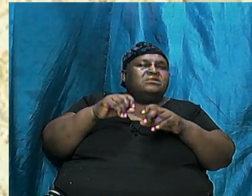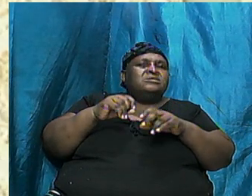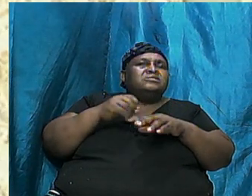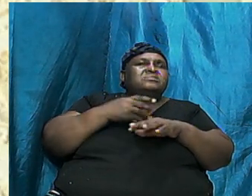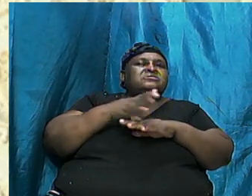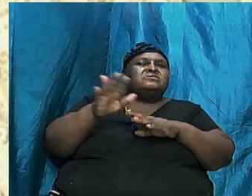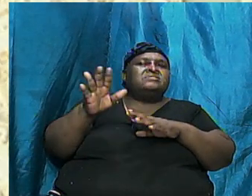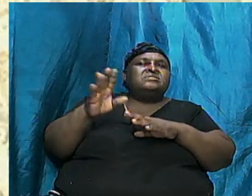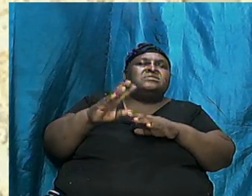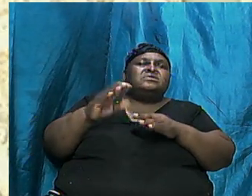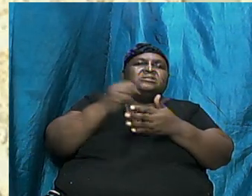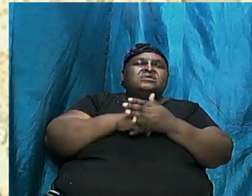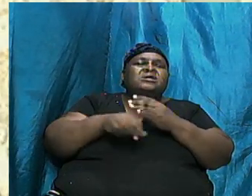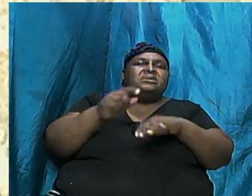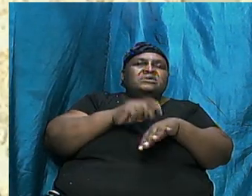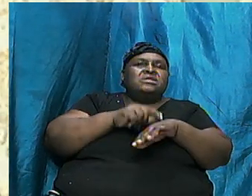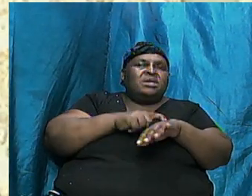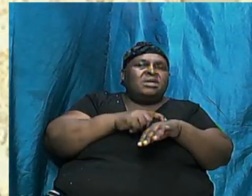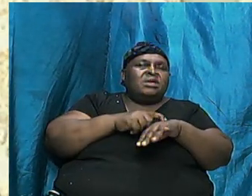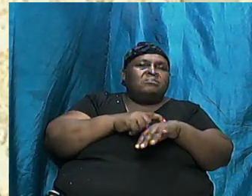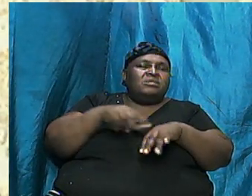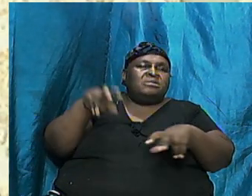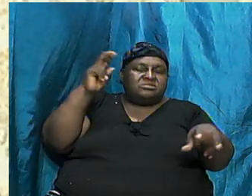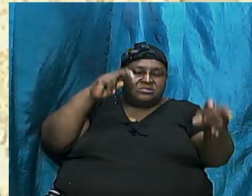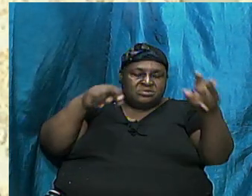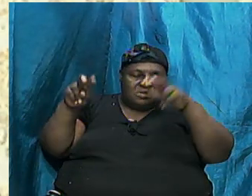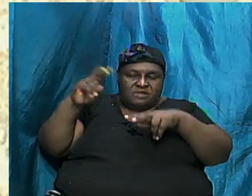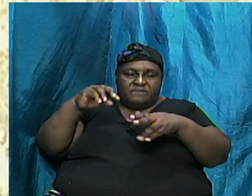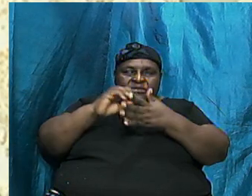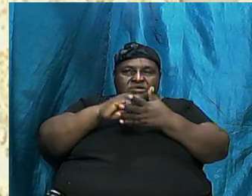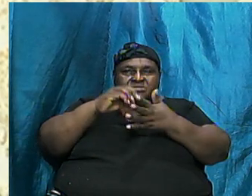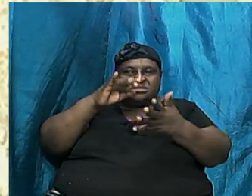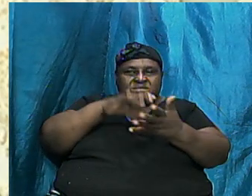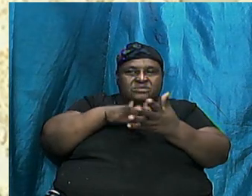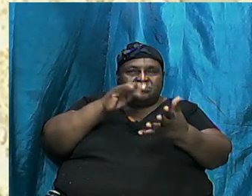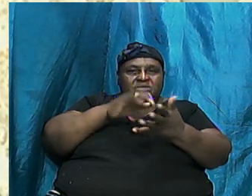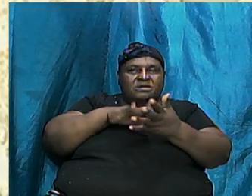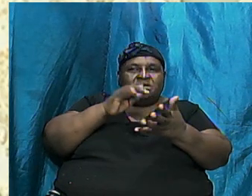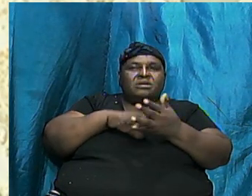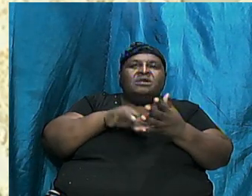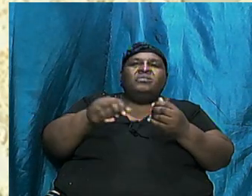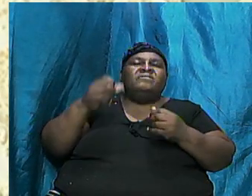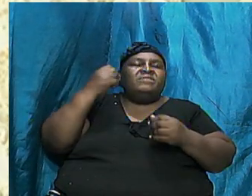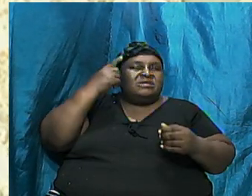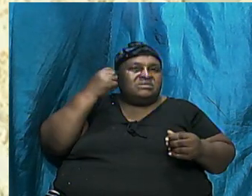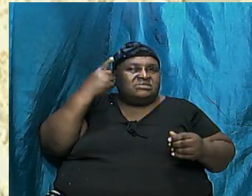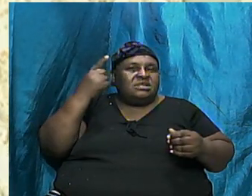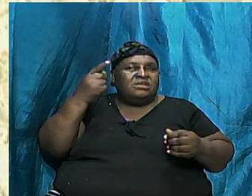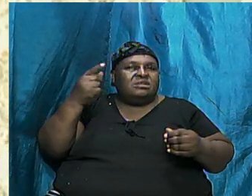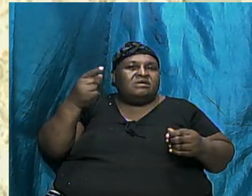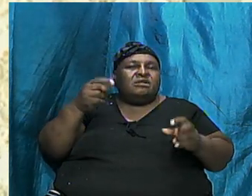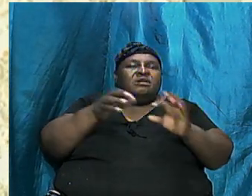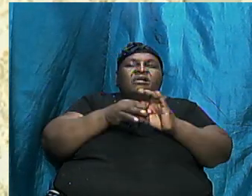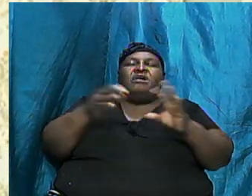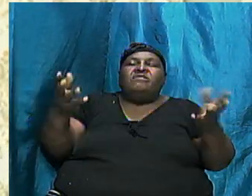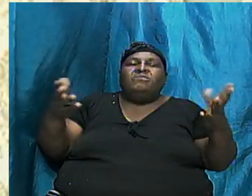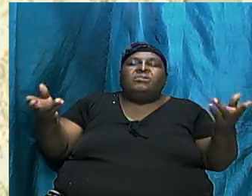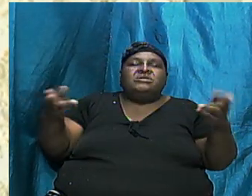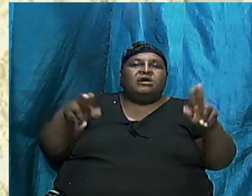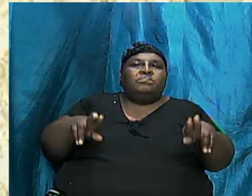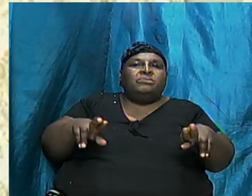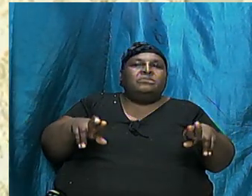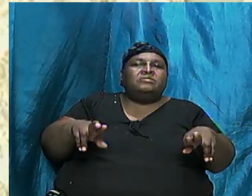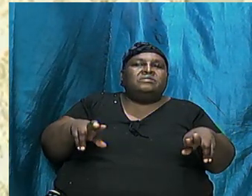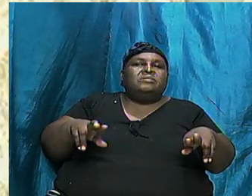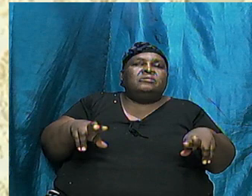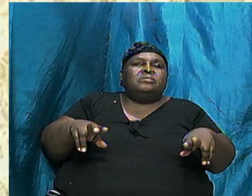gloss over and survey so we have a basic understanding of what happened at the different points in time and